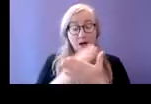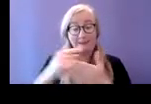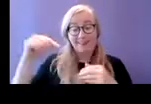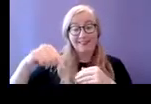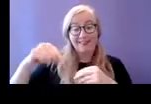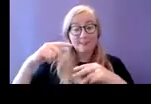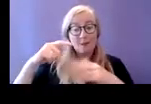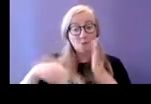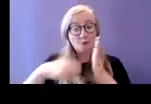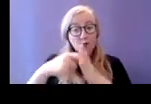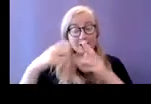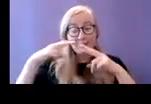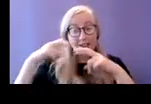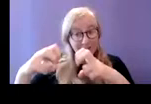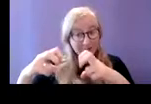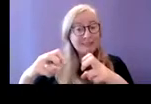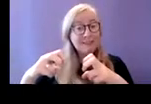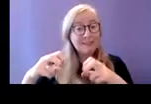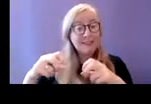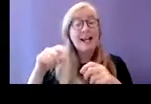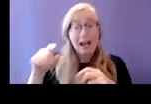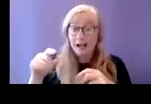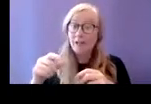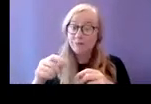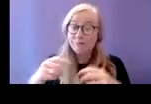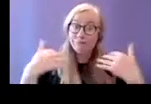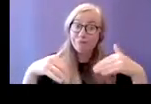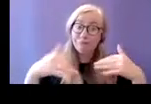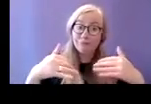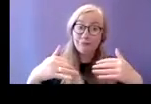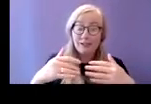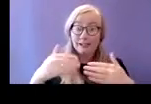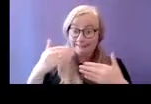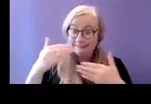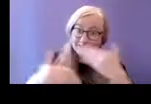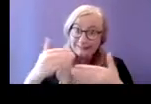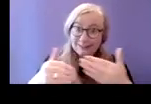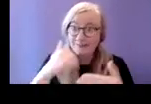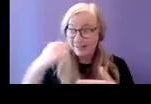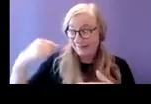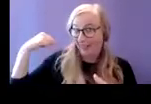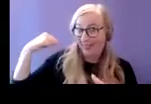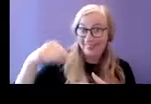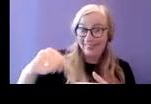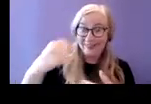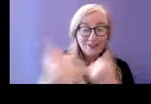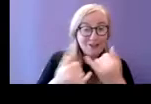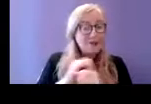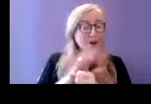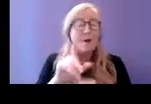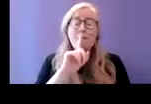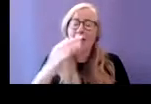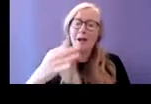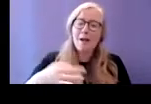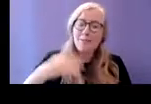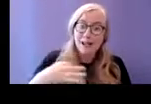to get it over the line given the year that we all just had but I'm really delighted to be an early contributor to research in this area and I'm really